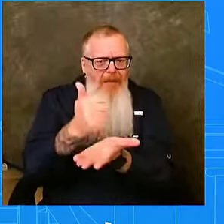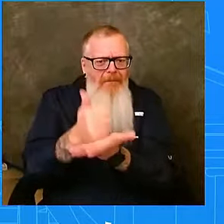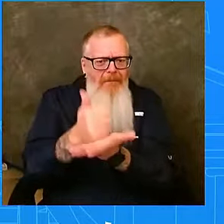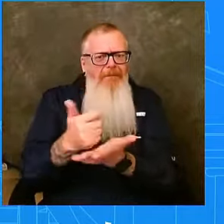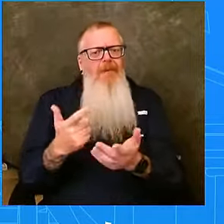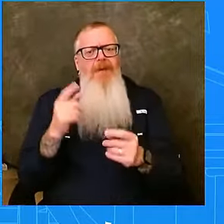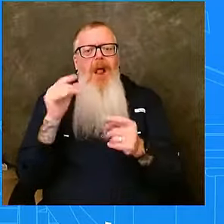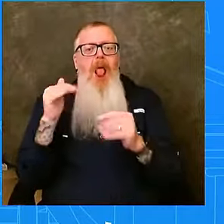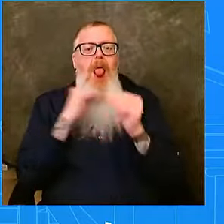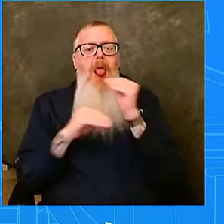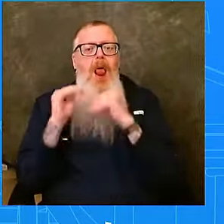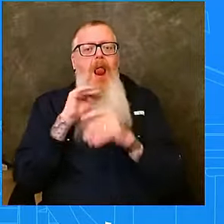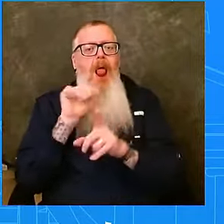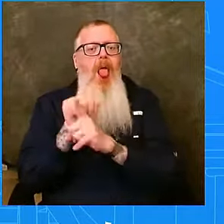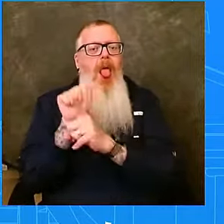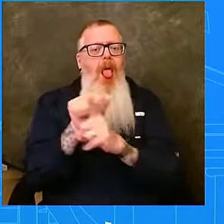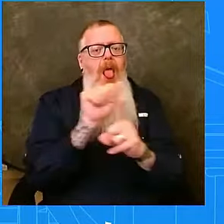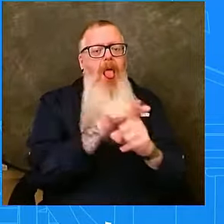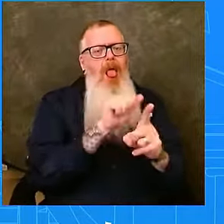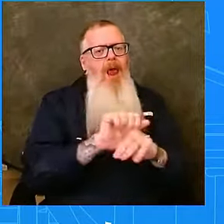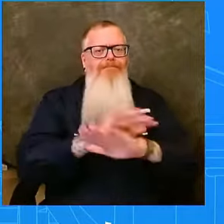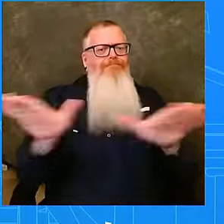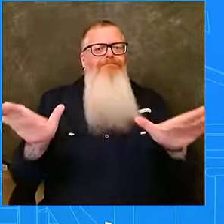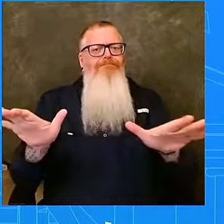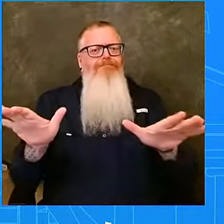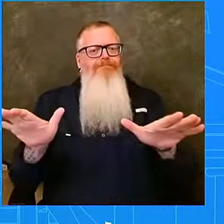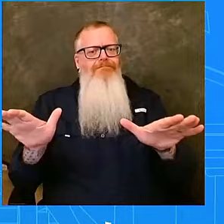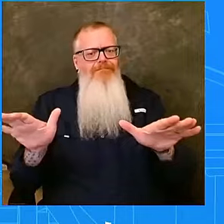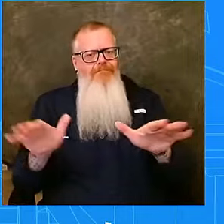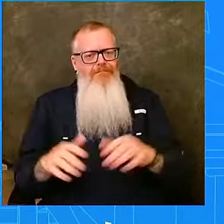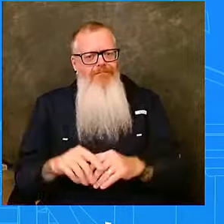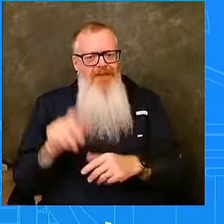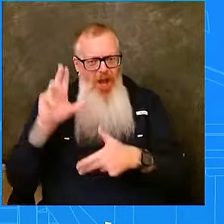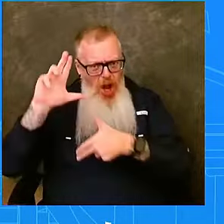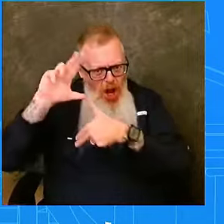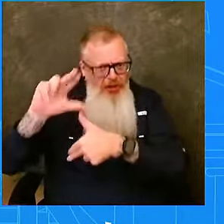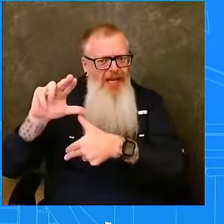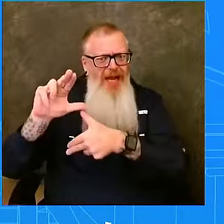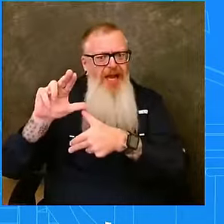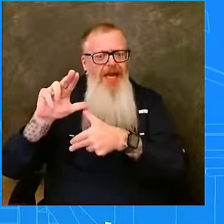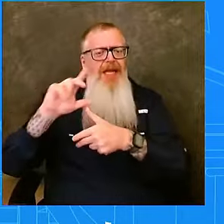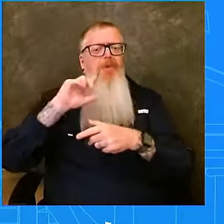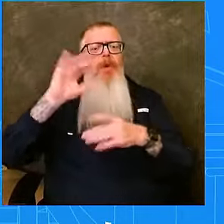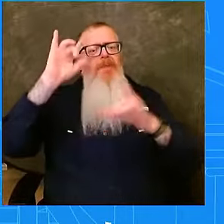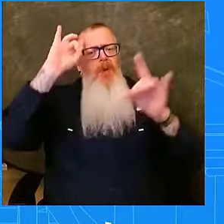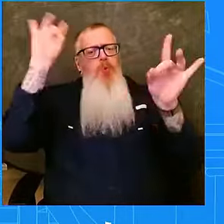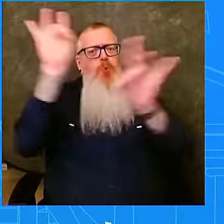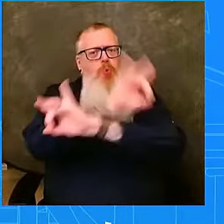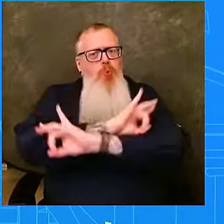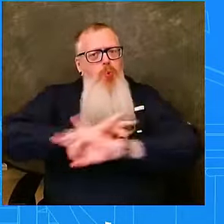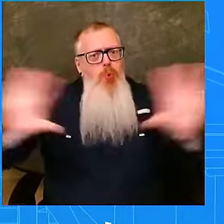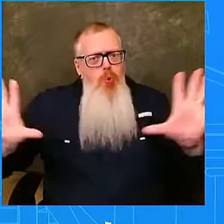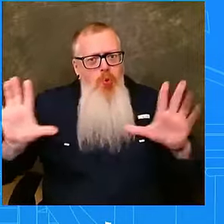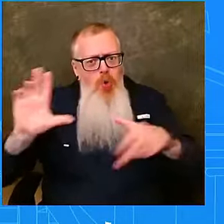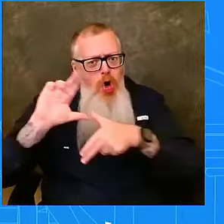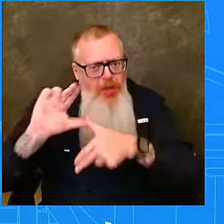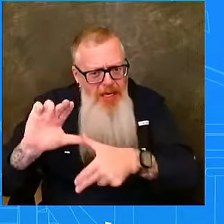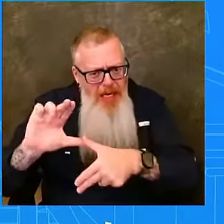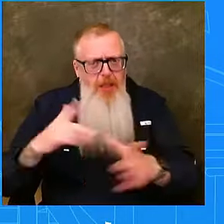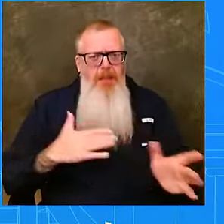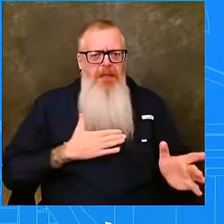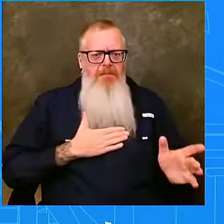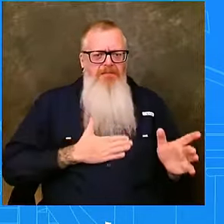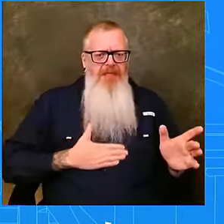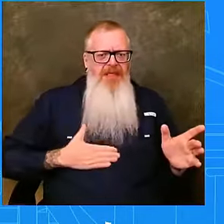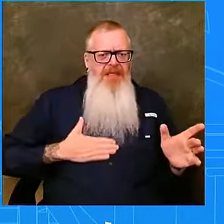This storm will be catastrophic. It will be catastrophic. We urge everyone to listen to local officials, and if you are